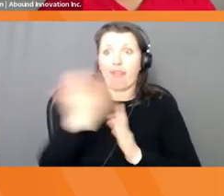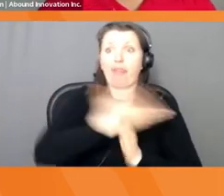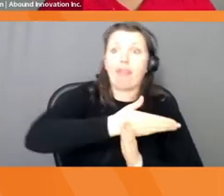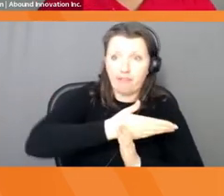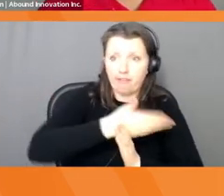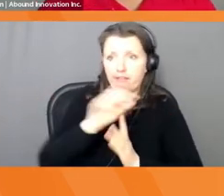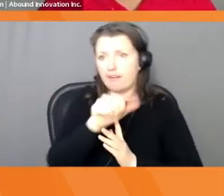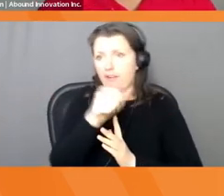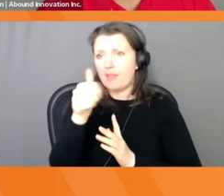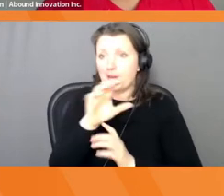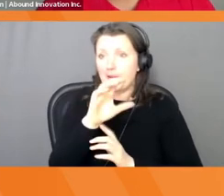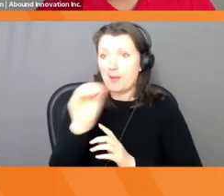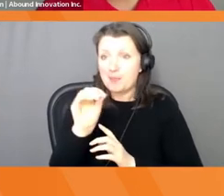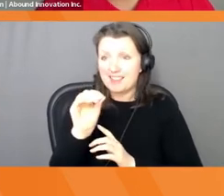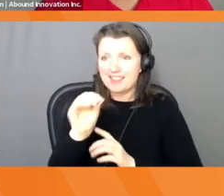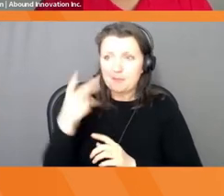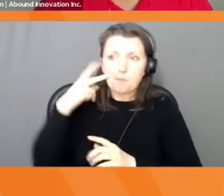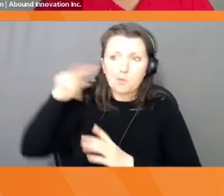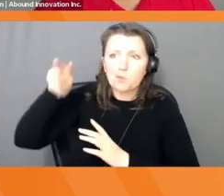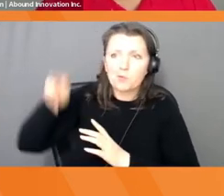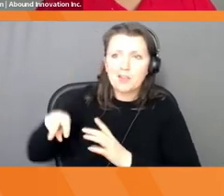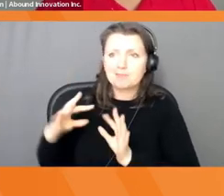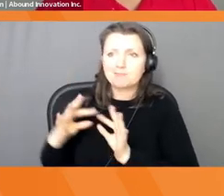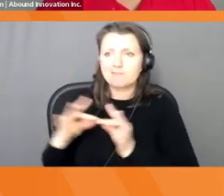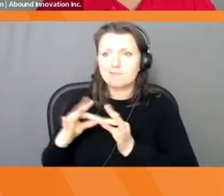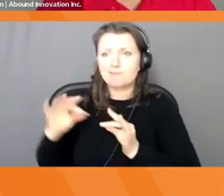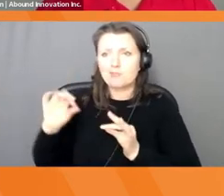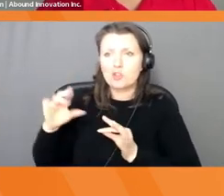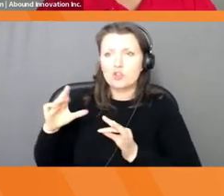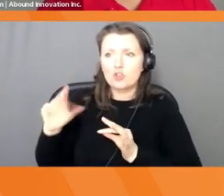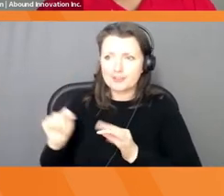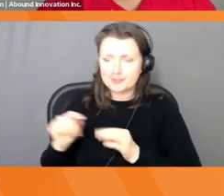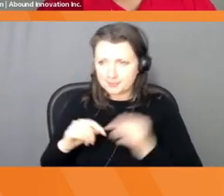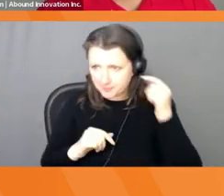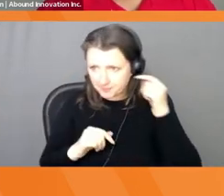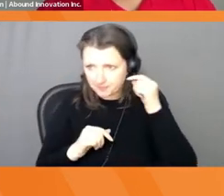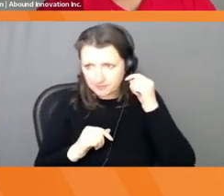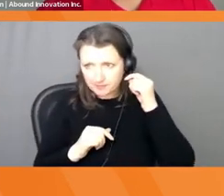Look for solutions. Dream big, solve problems faster.